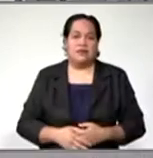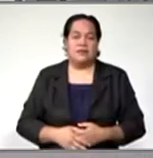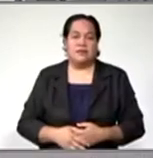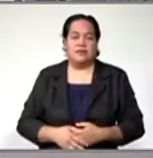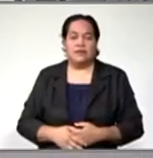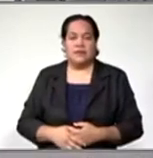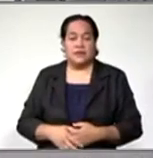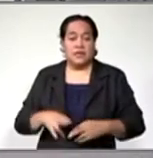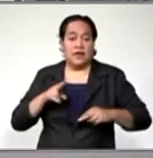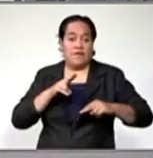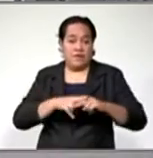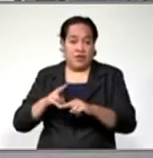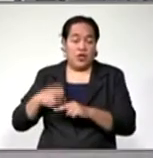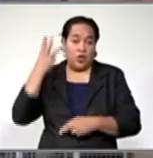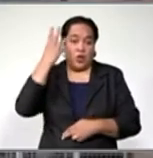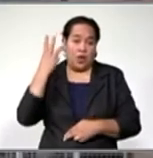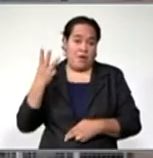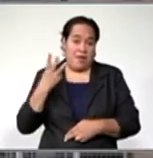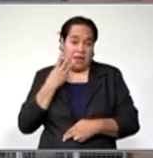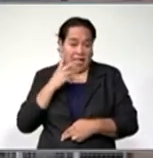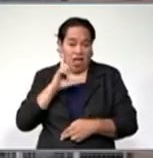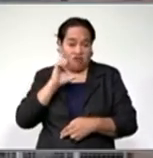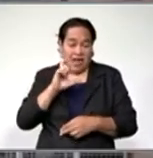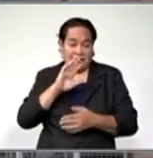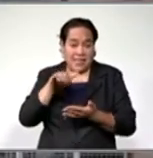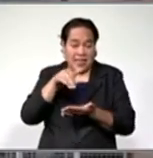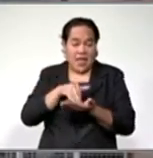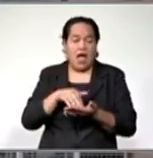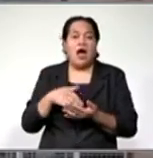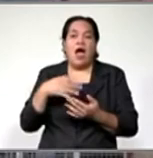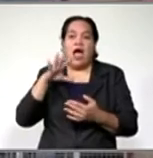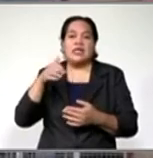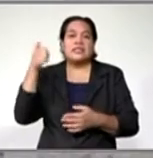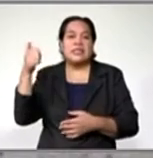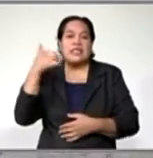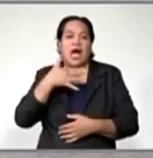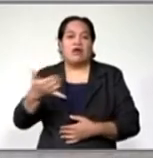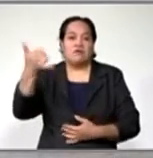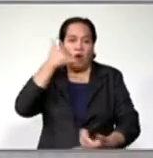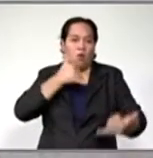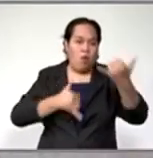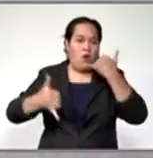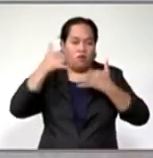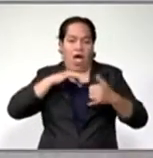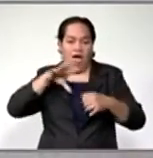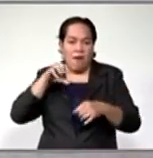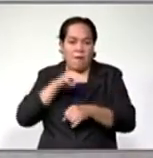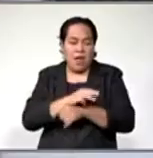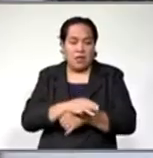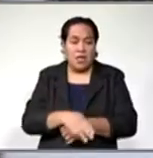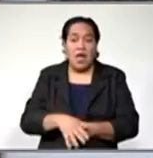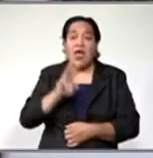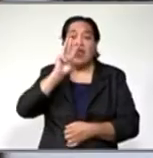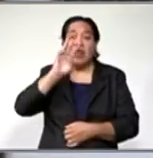The Fiji Women's Crisis Center receives 600 calls a month, and of that, 3% are for